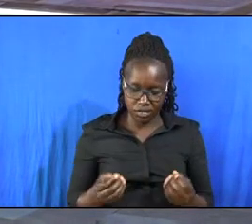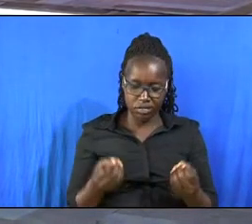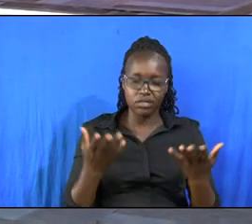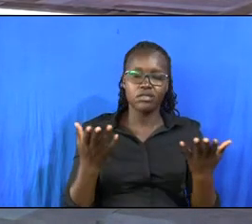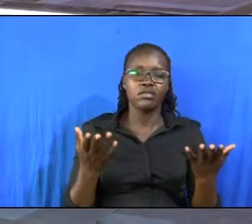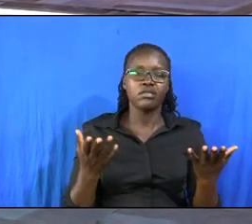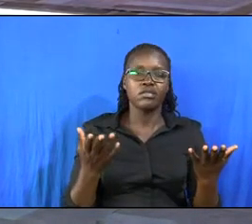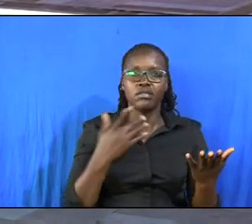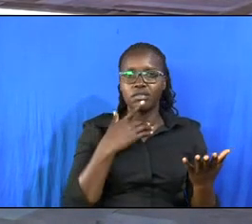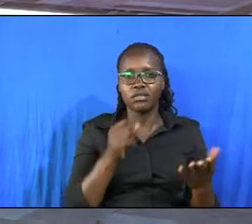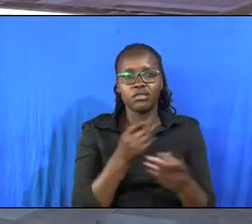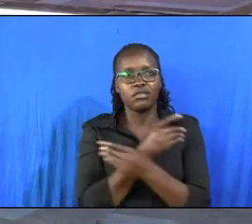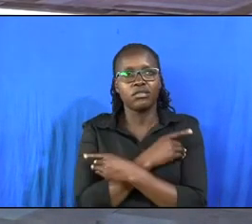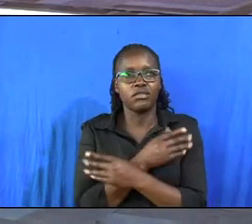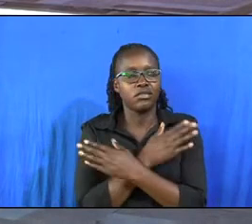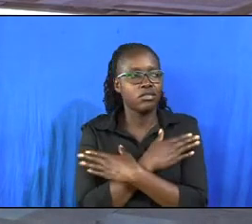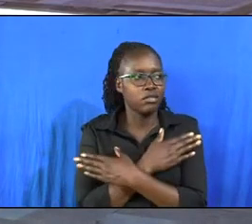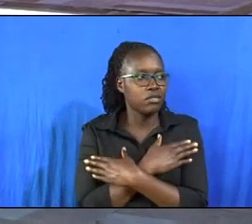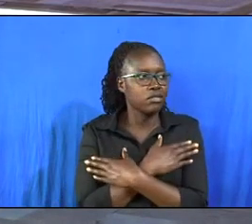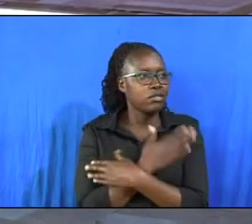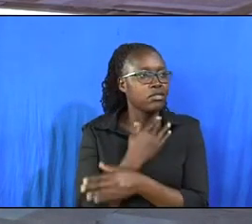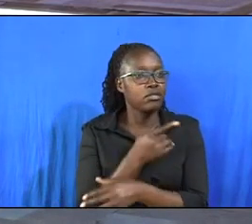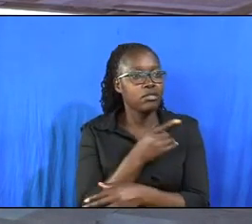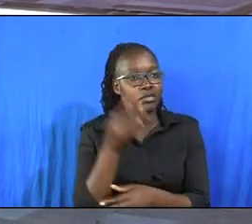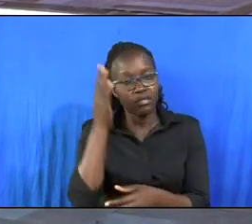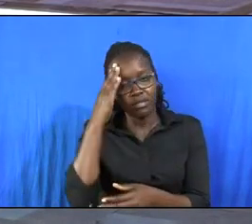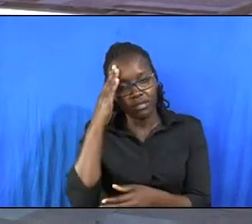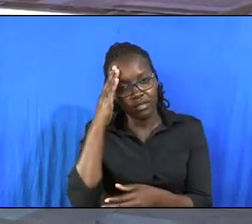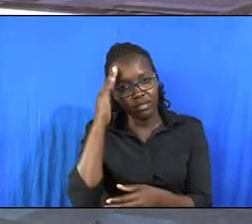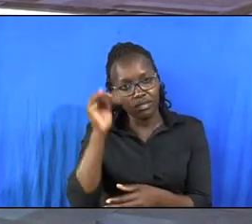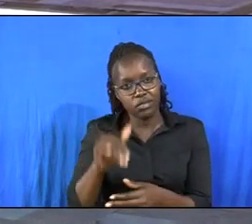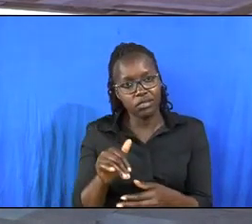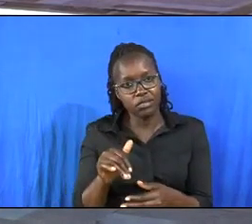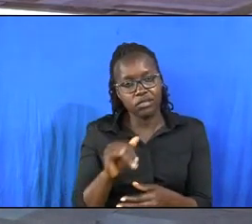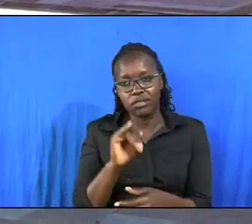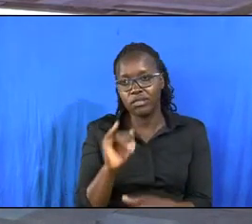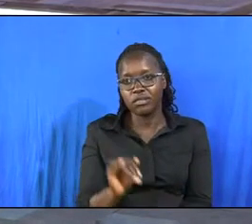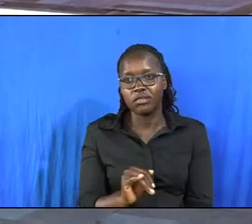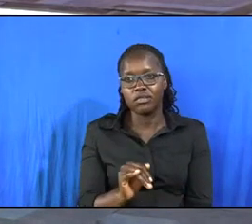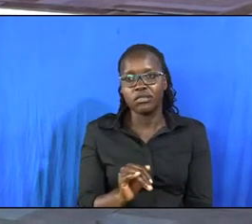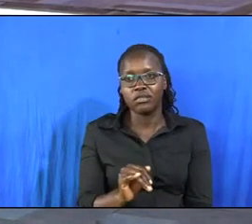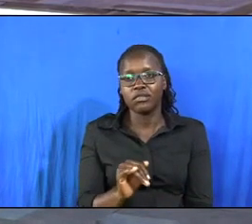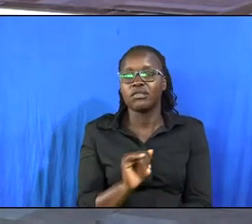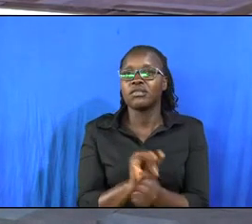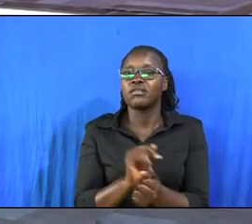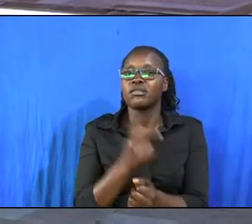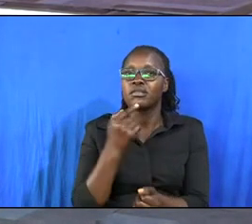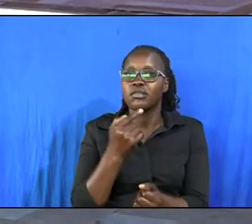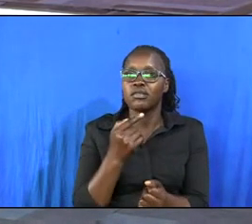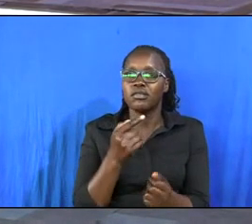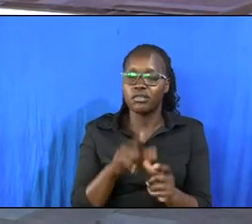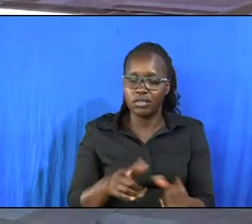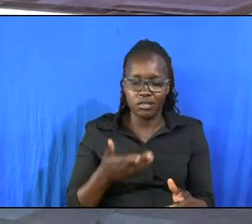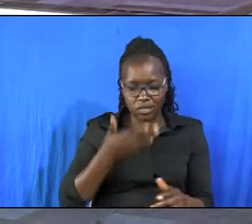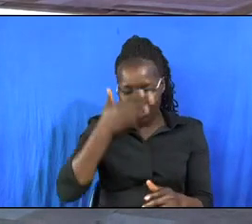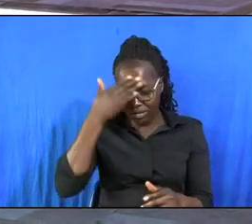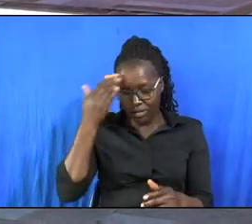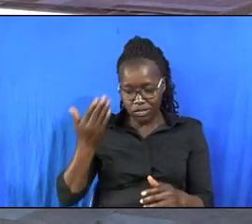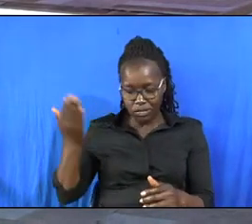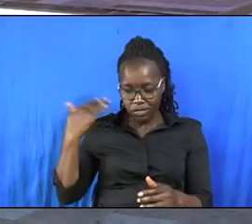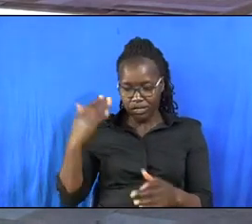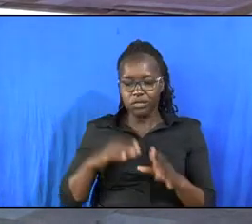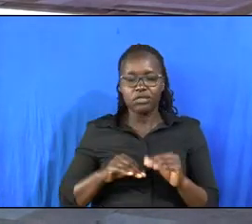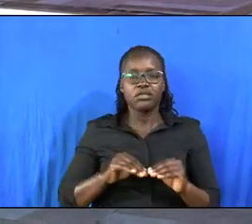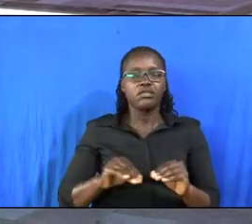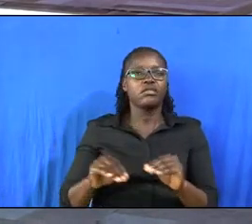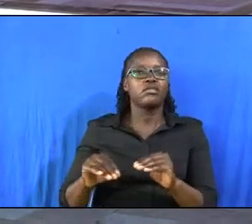sacrifice. So dear friends, I want you to know that just like Paul said, let us forget the past and move